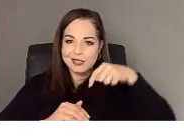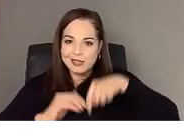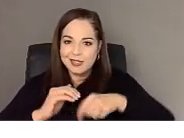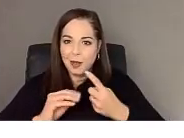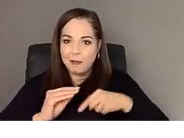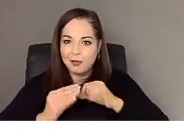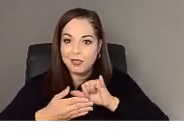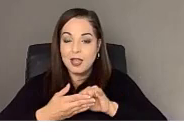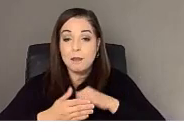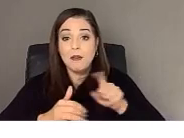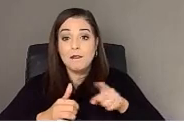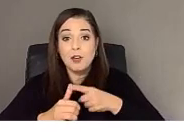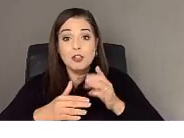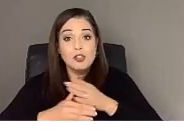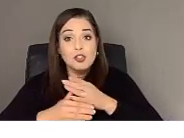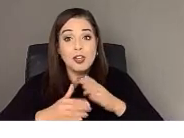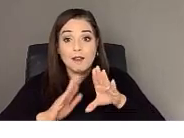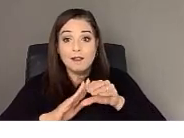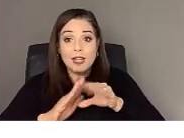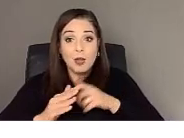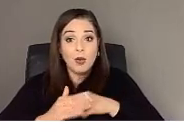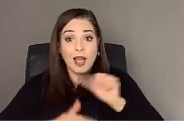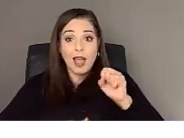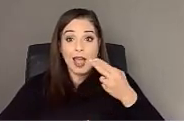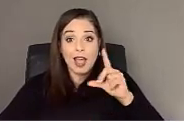to share the video, Ashley, if you would please.